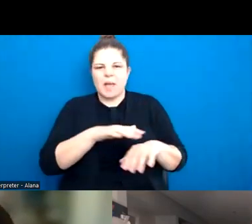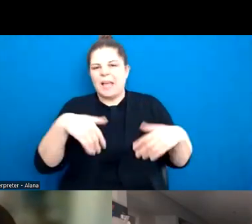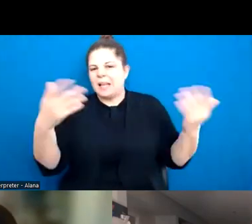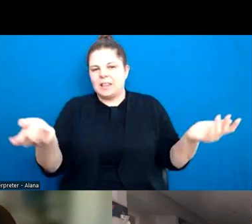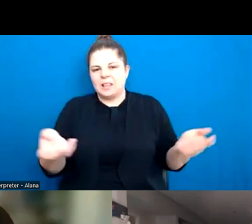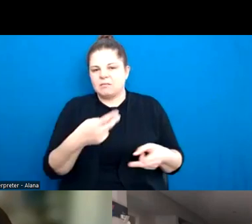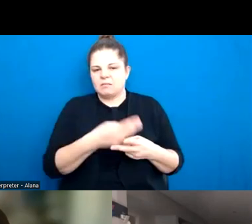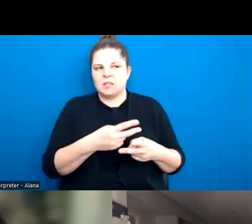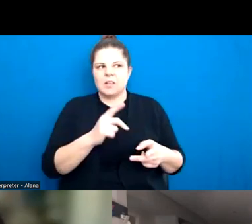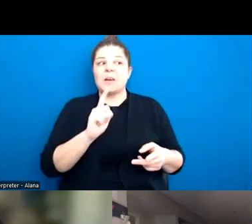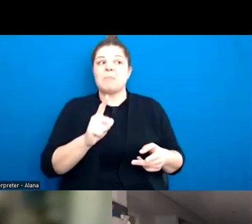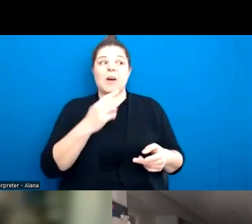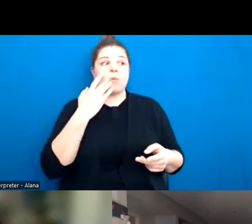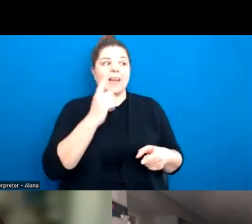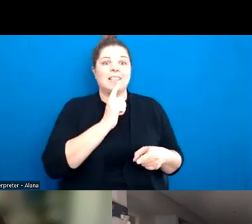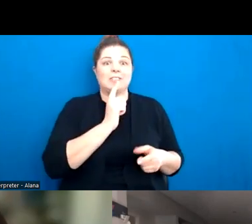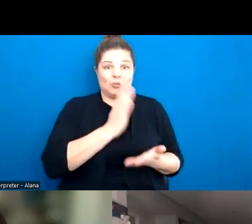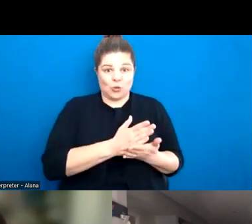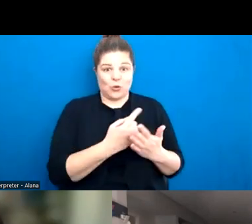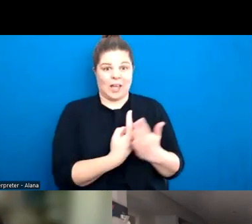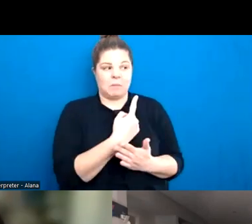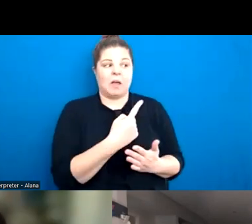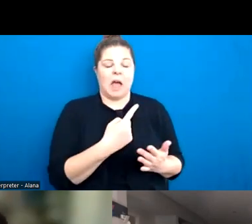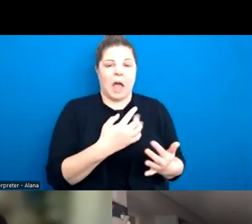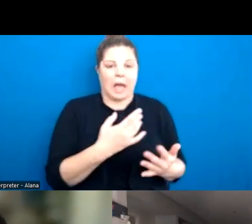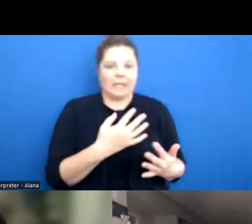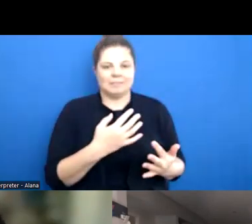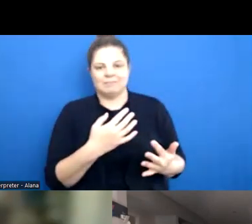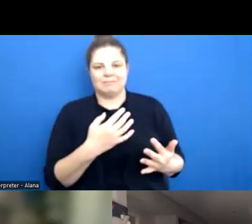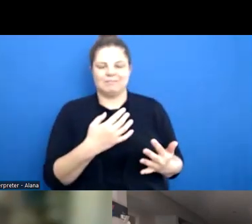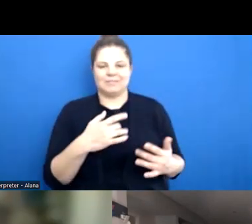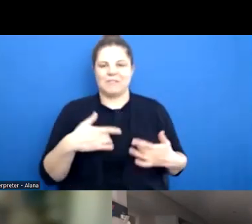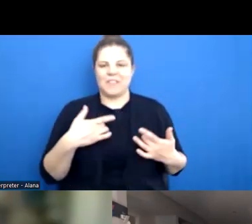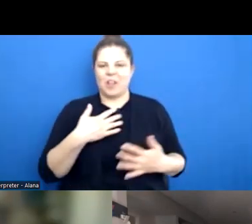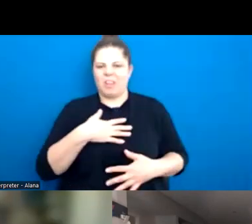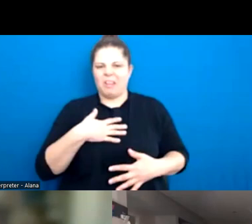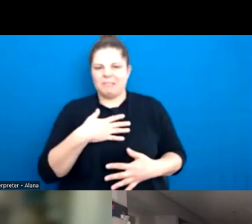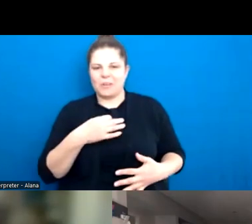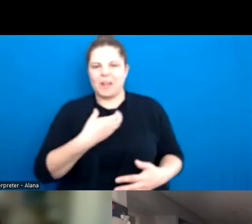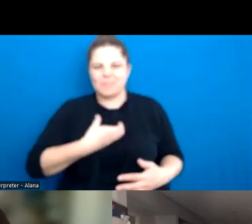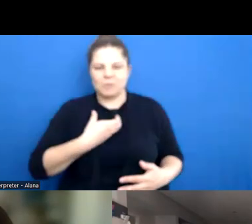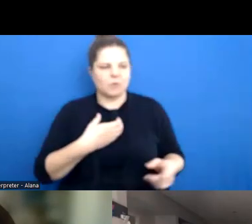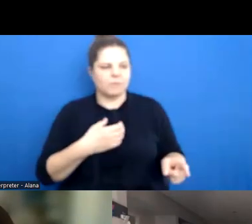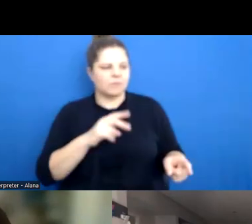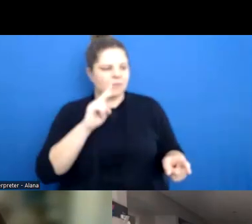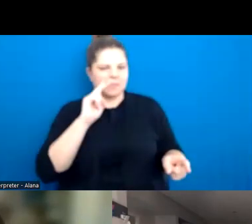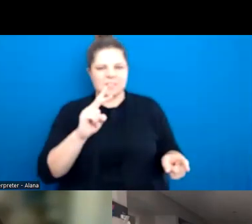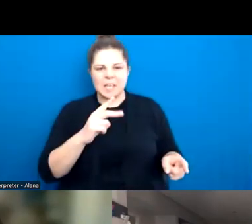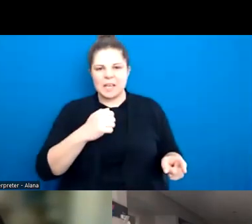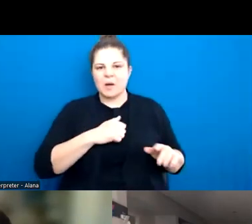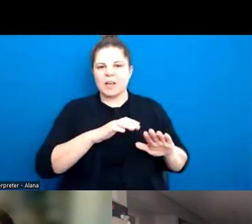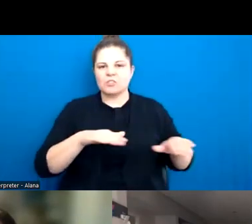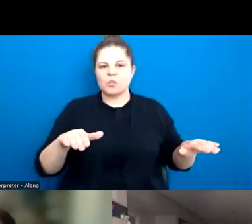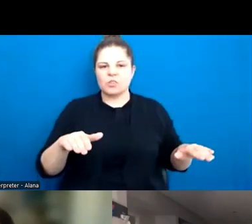was still an awkwardness, you know, it's still kind of awkward when you see your children, um, growing breasts and growing hips and growing